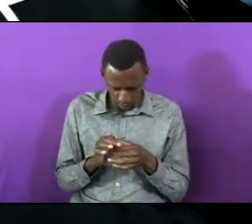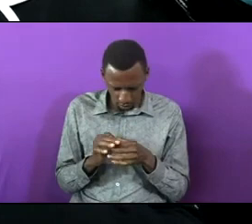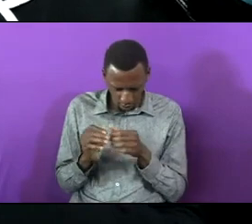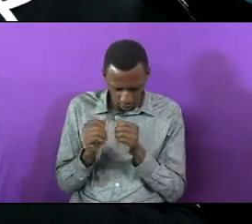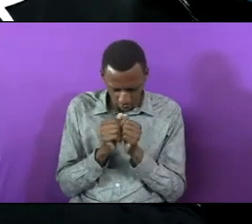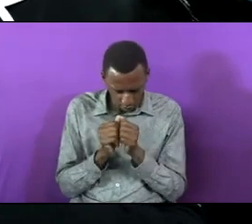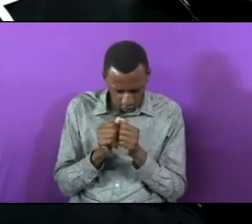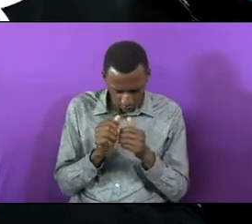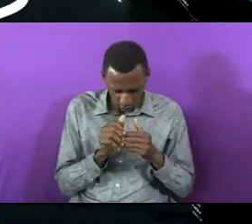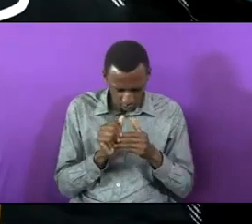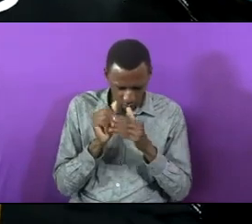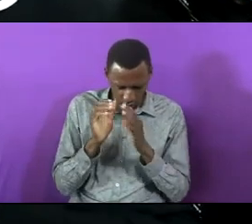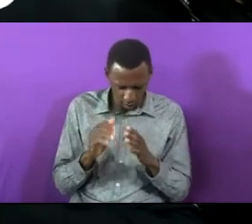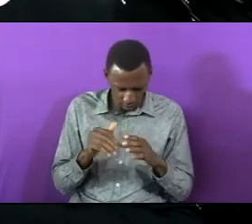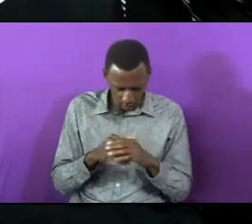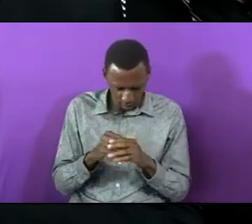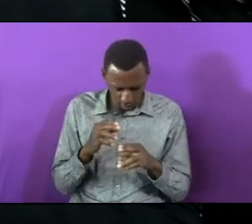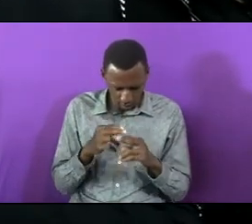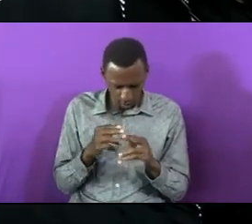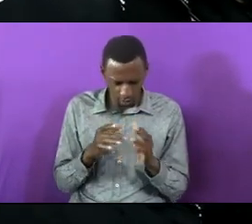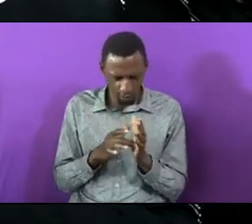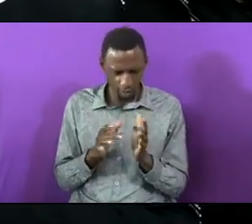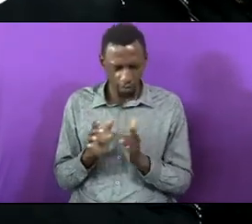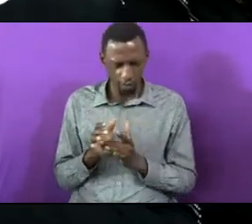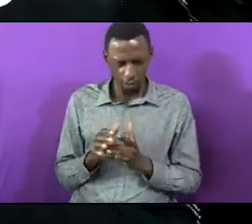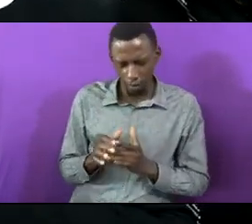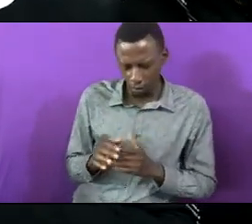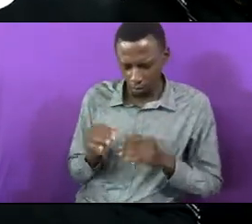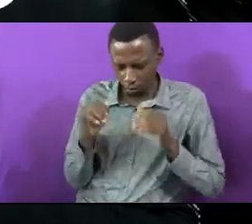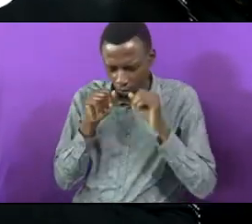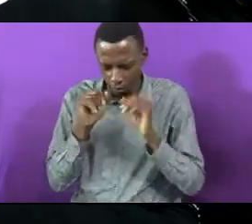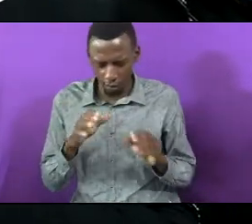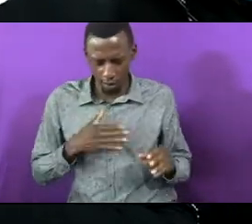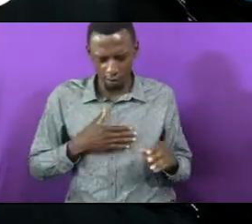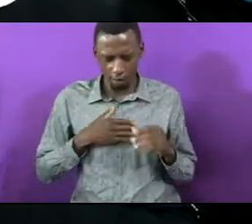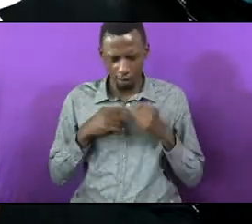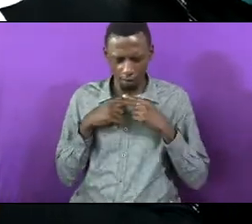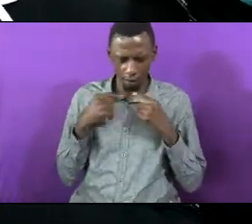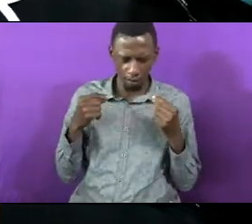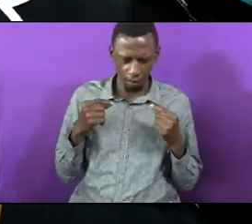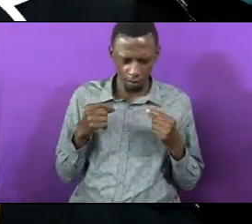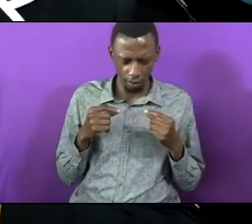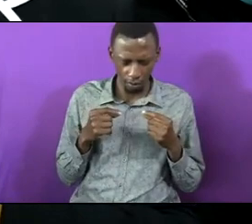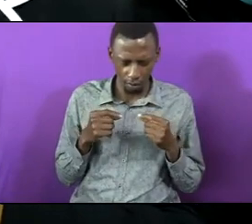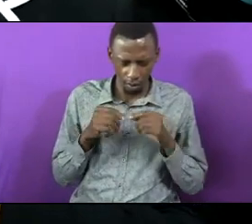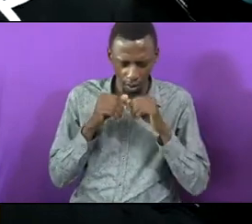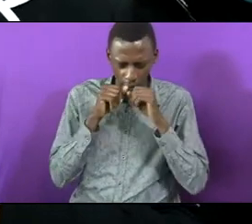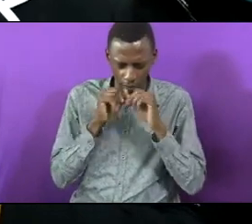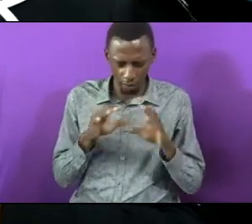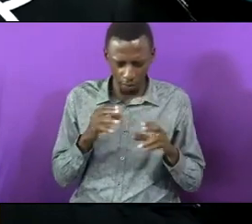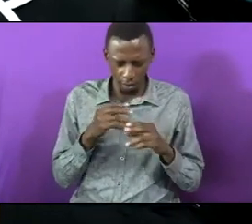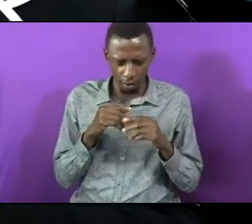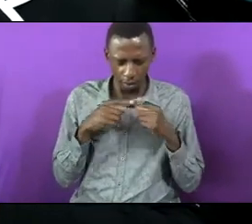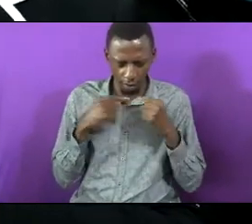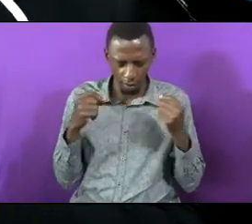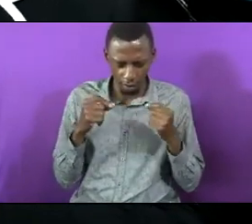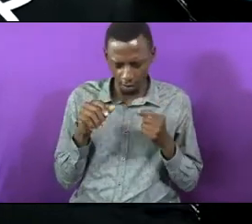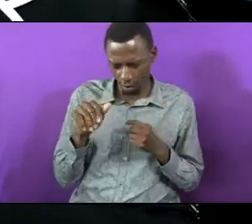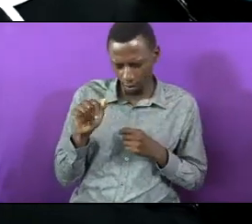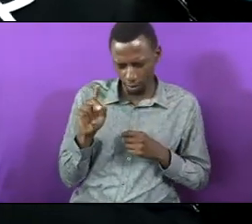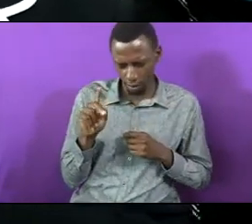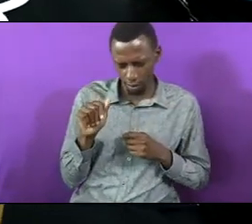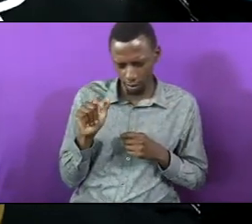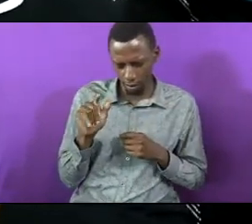behind you above all in Jesus name bless our pastors oh Lord bless pastor Jacob and his wife